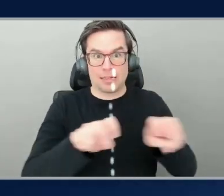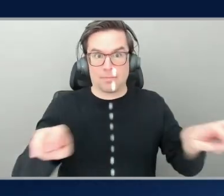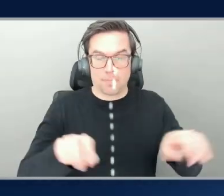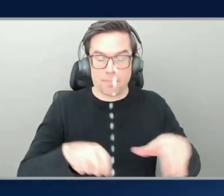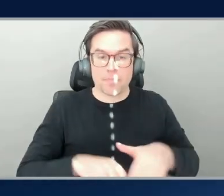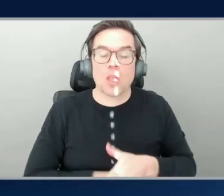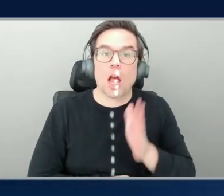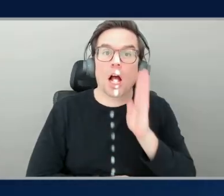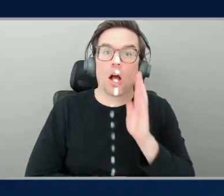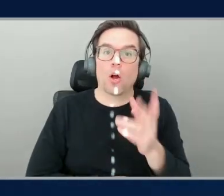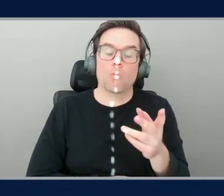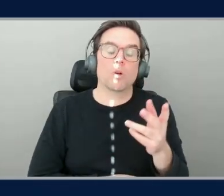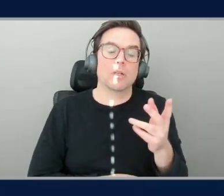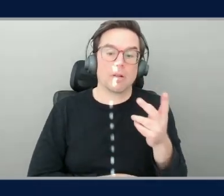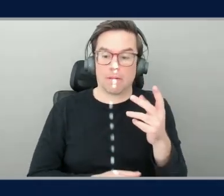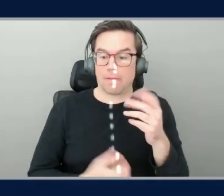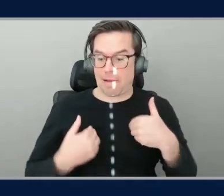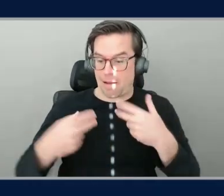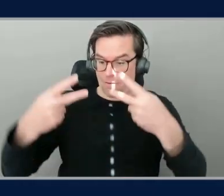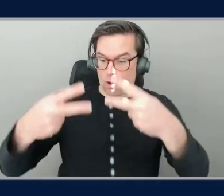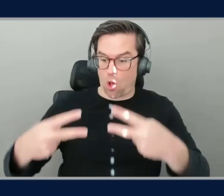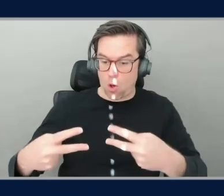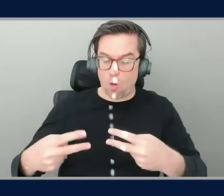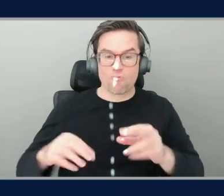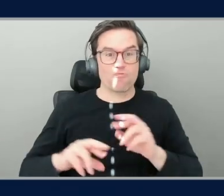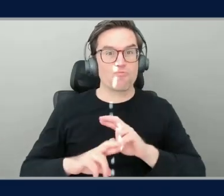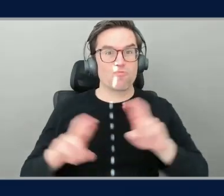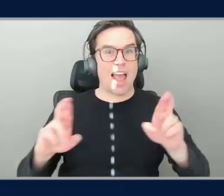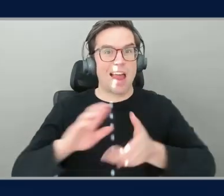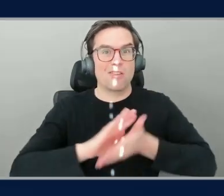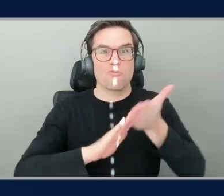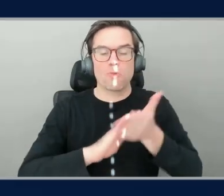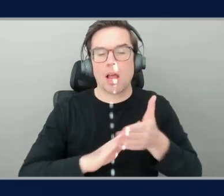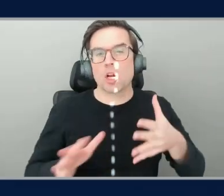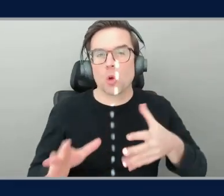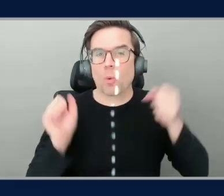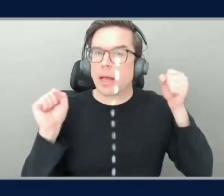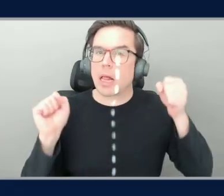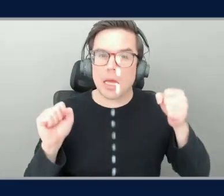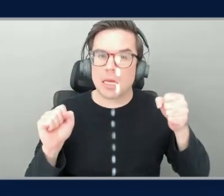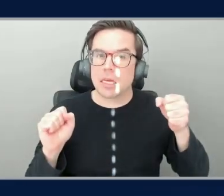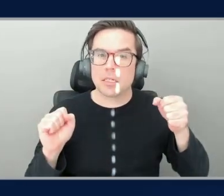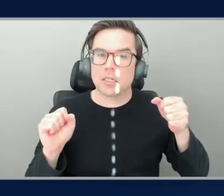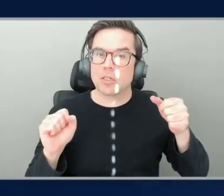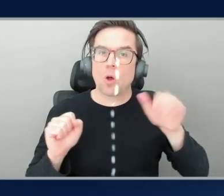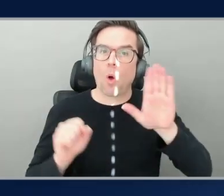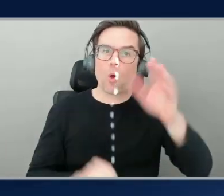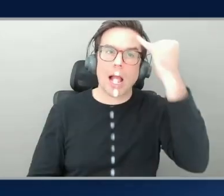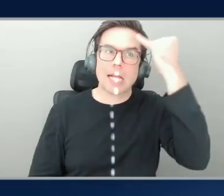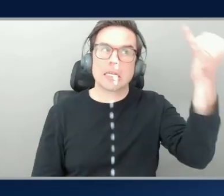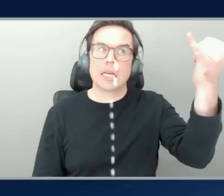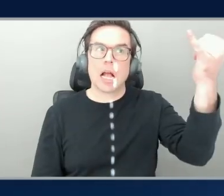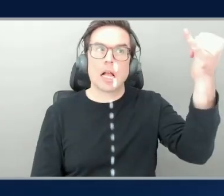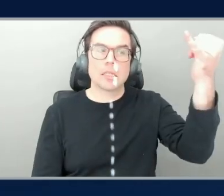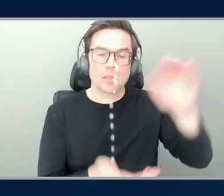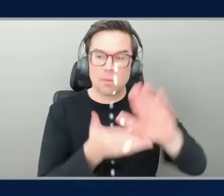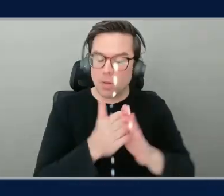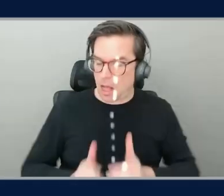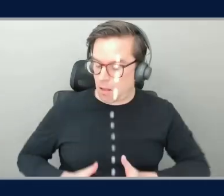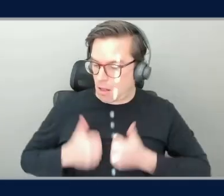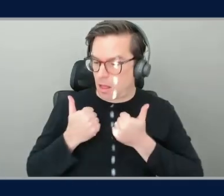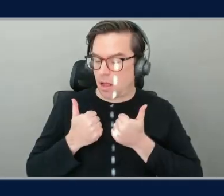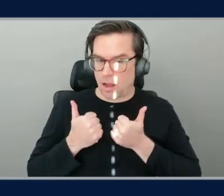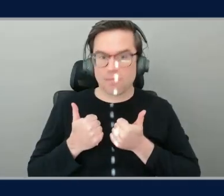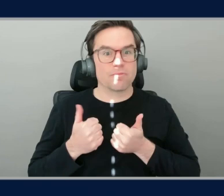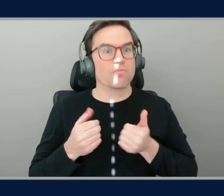running really, really quickly. So bringing these ideas to life is going to be just simpler and easier together. So for today, what do we